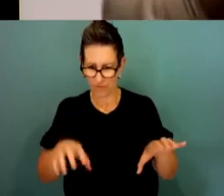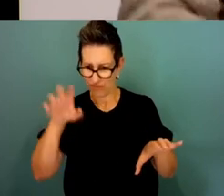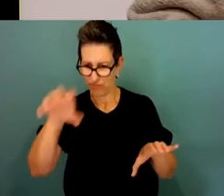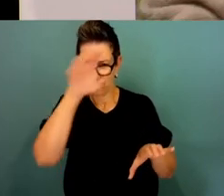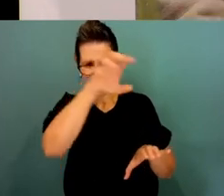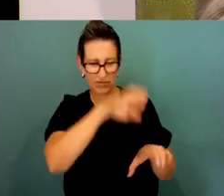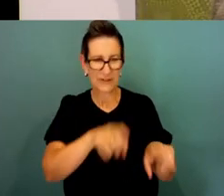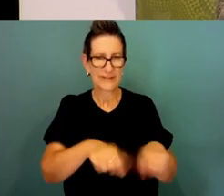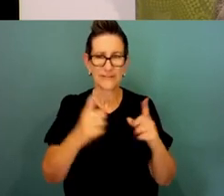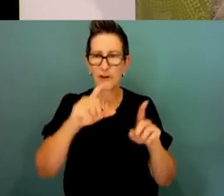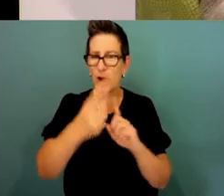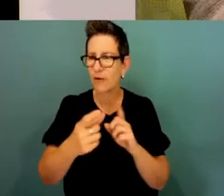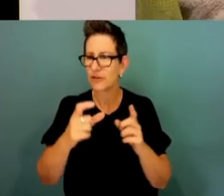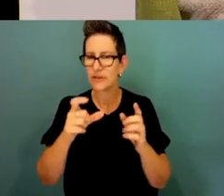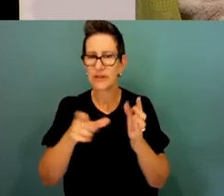Excuse me.